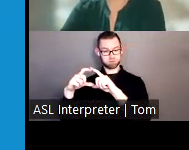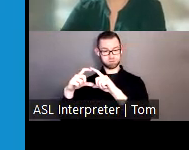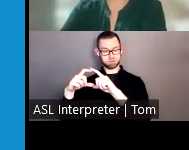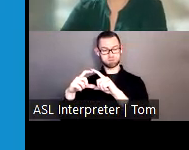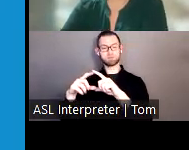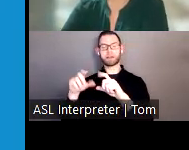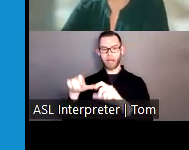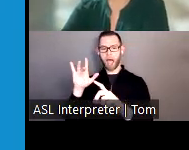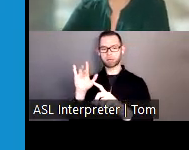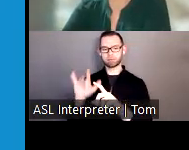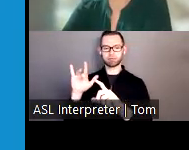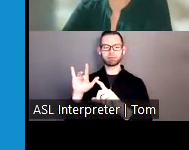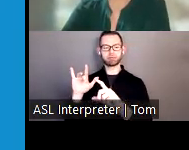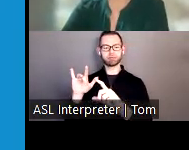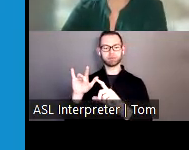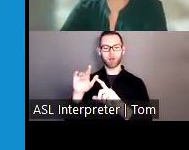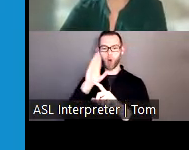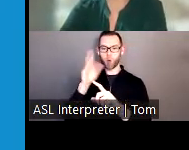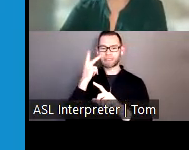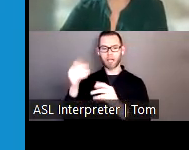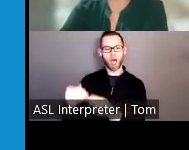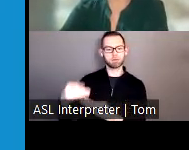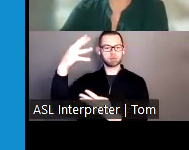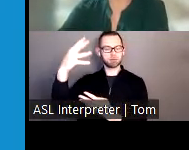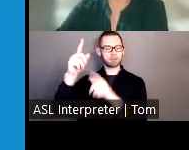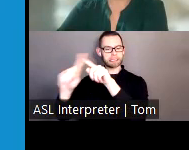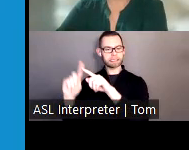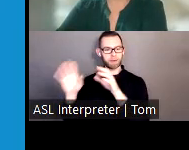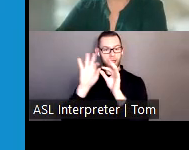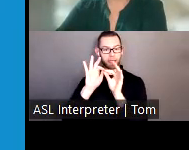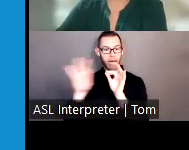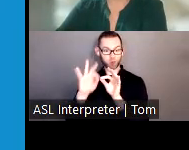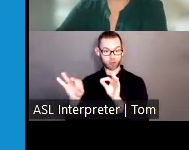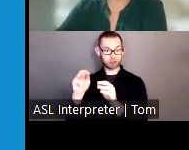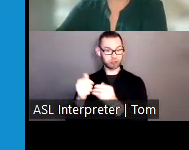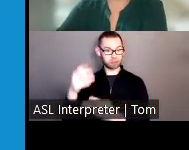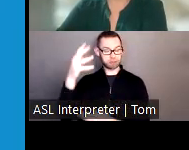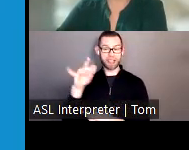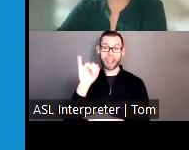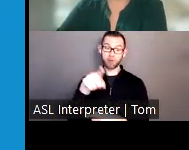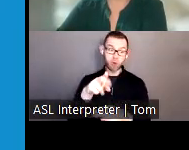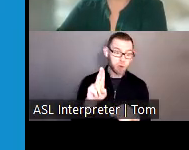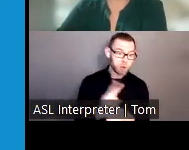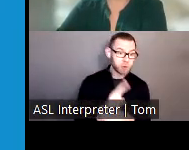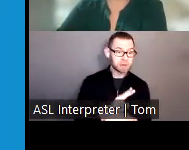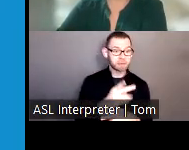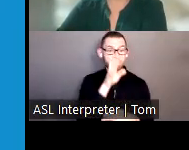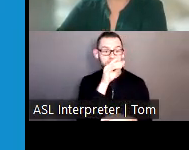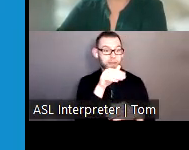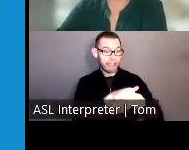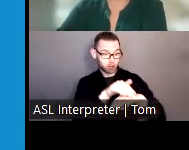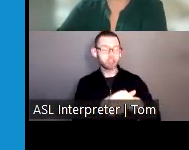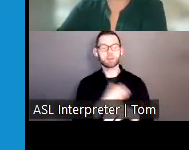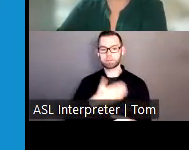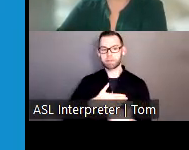channel to hear the interpretation in your chosen language. If you speak English, please select the English channel.